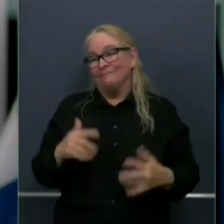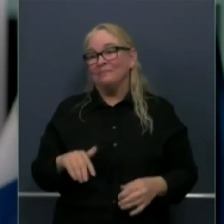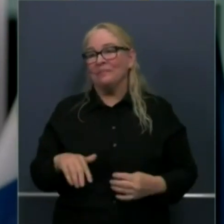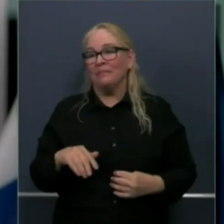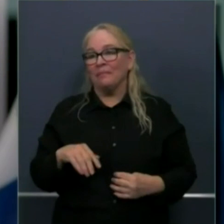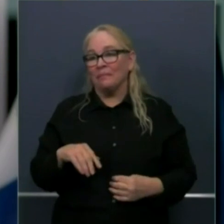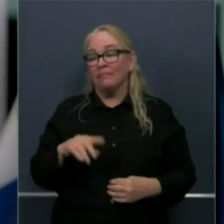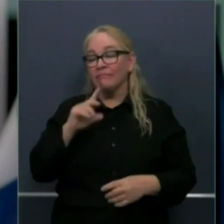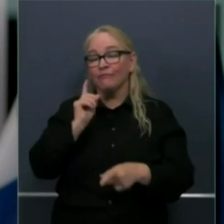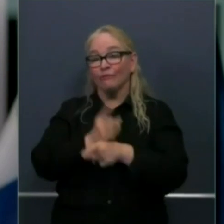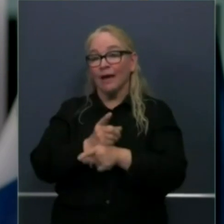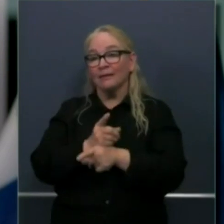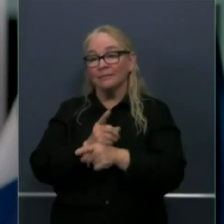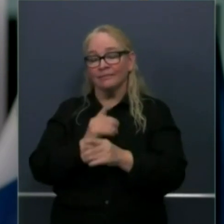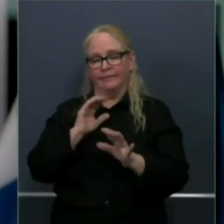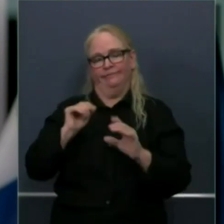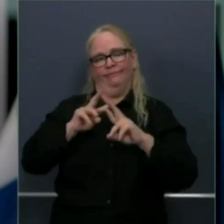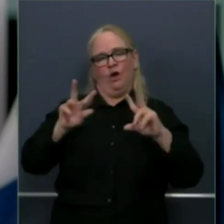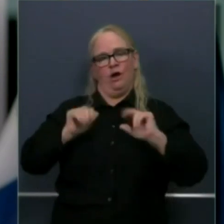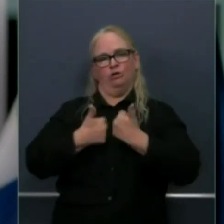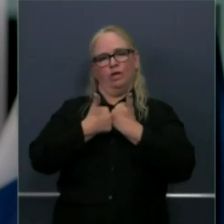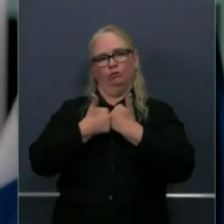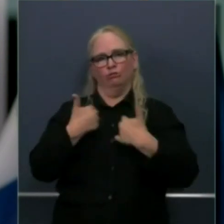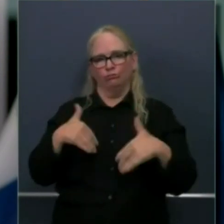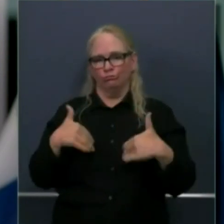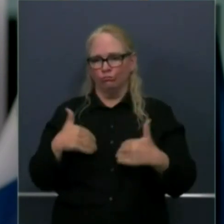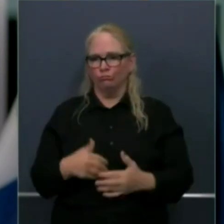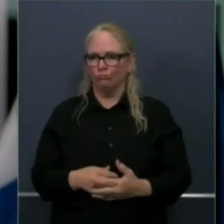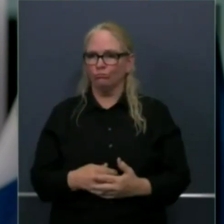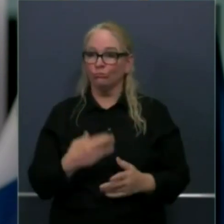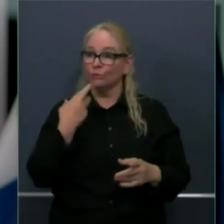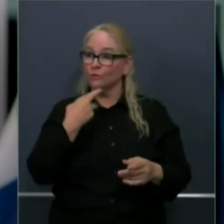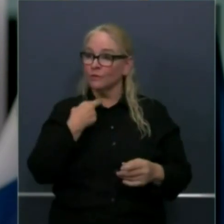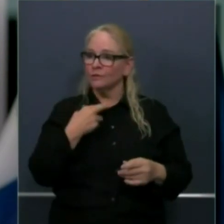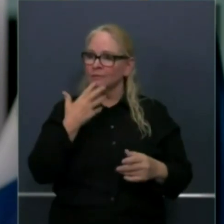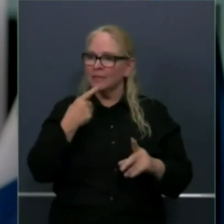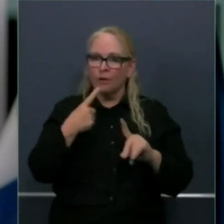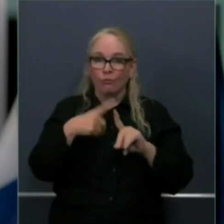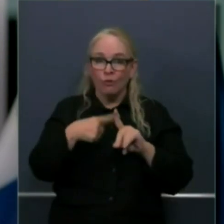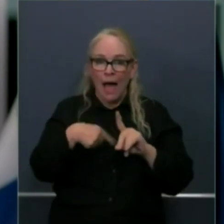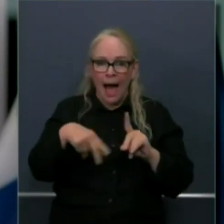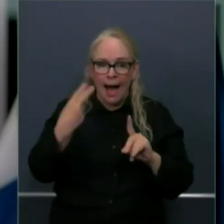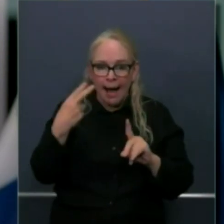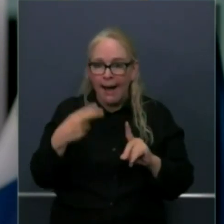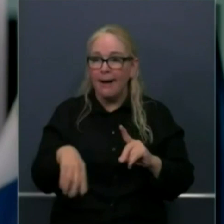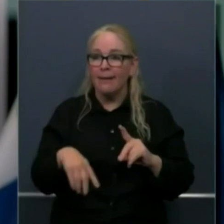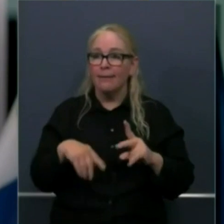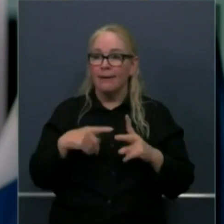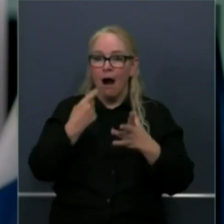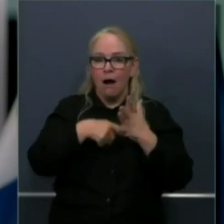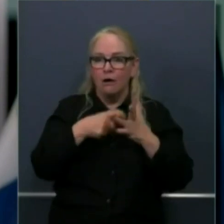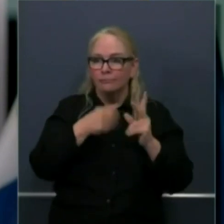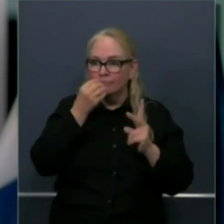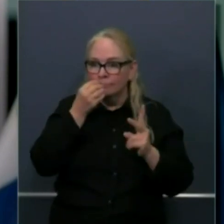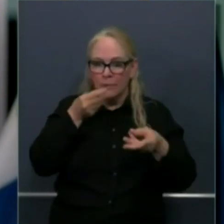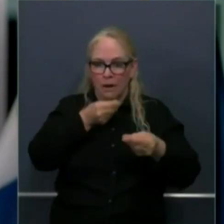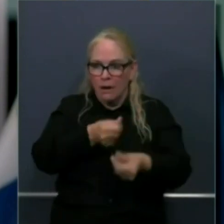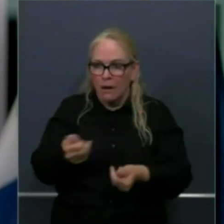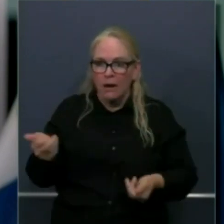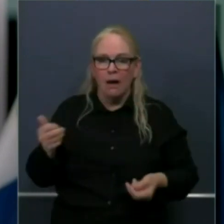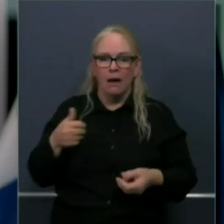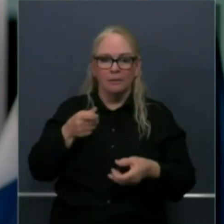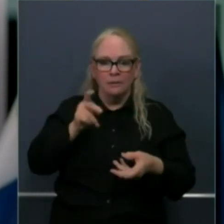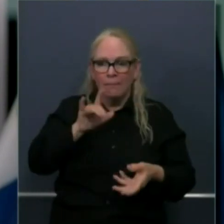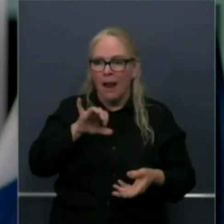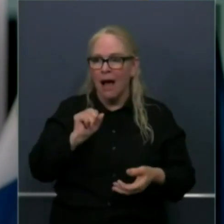challenging, particularly that industry. The rents are high. Fixed costs are extraordinarily high. Bringing back